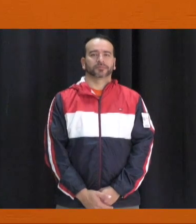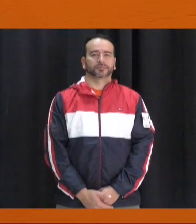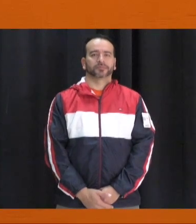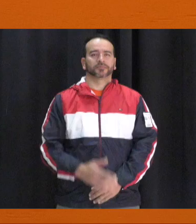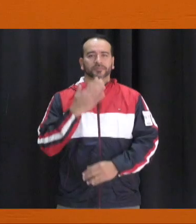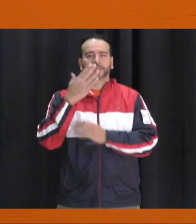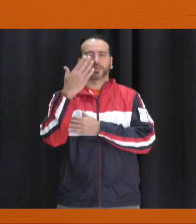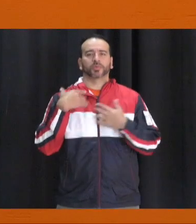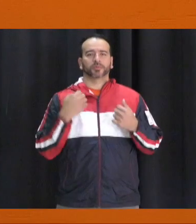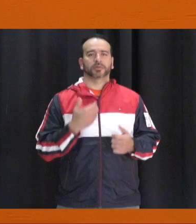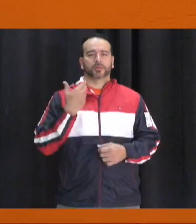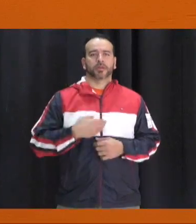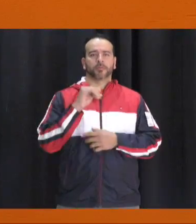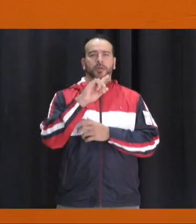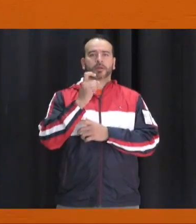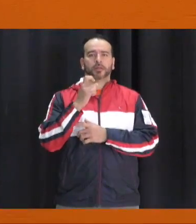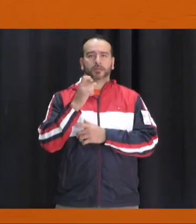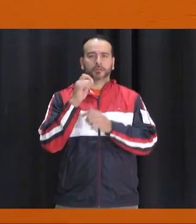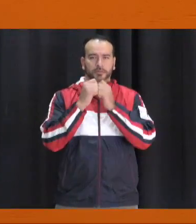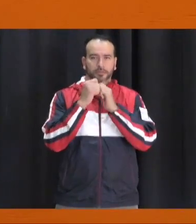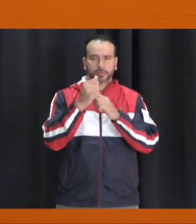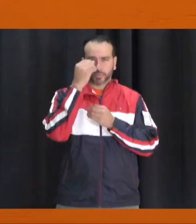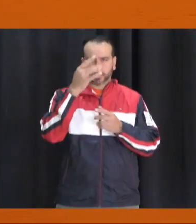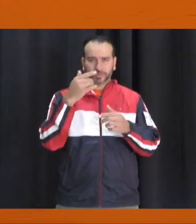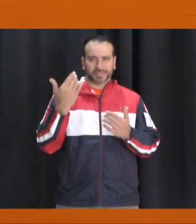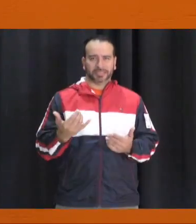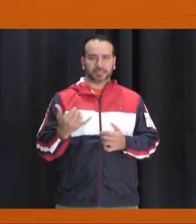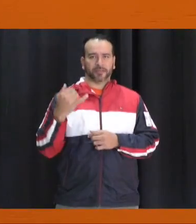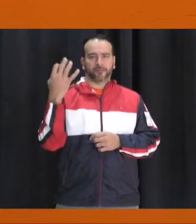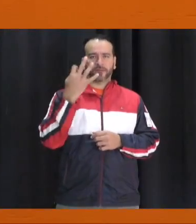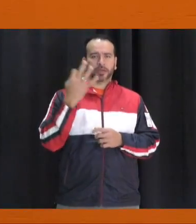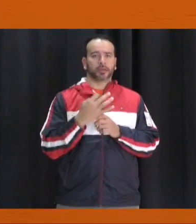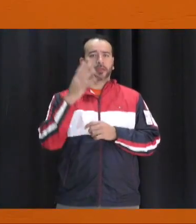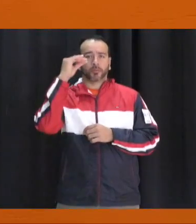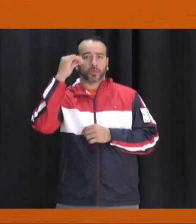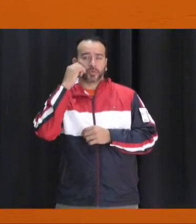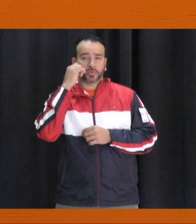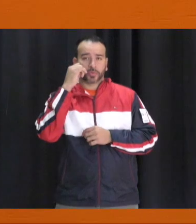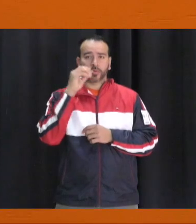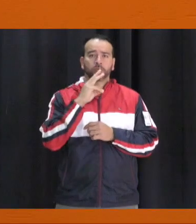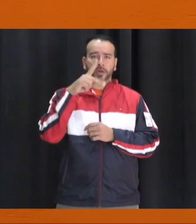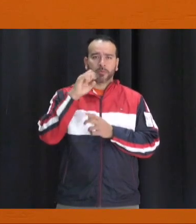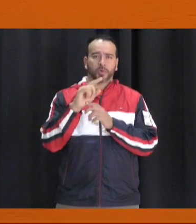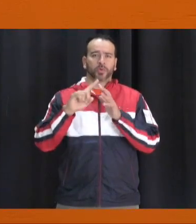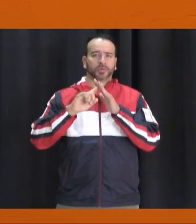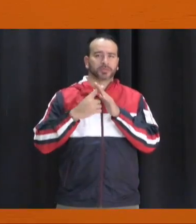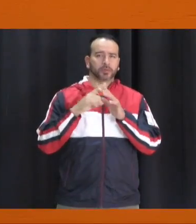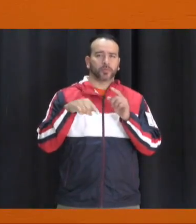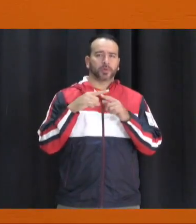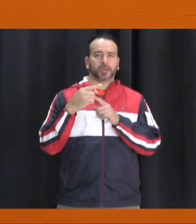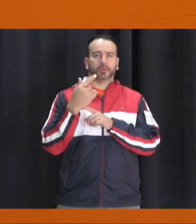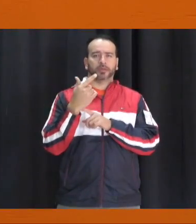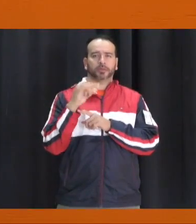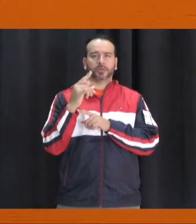Good morning Braves, I'm Alex and here's your sports news this Friday. Boys and girls water polo tryouts start January 21st.